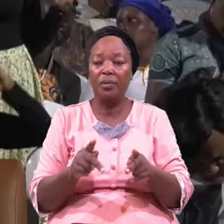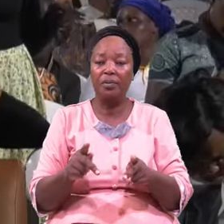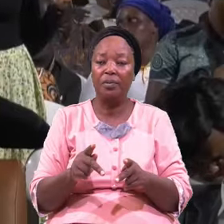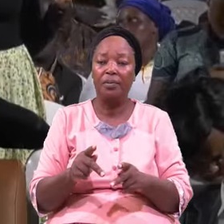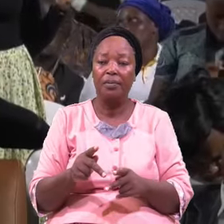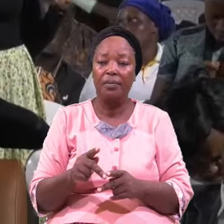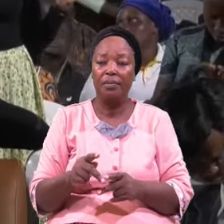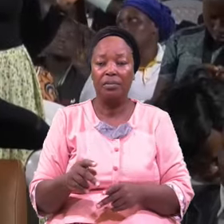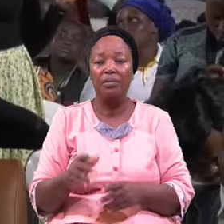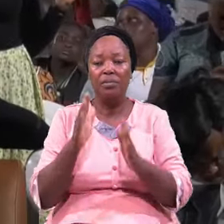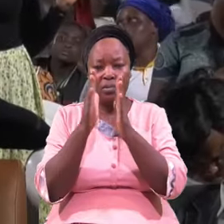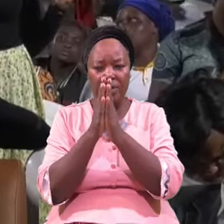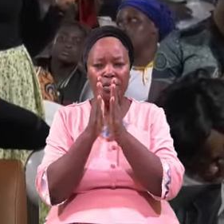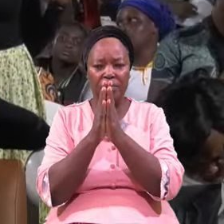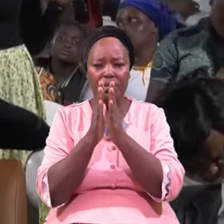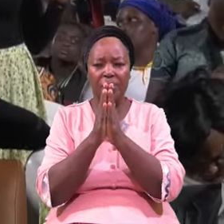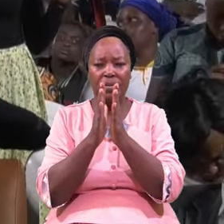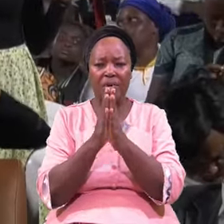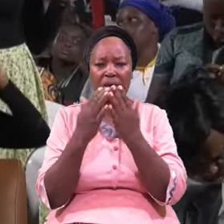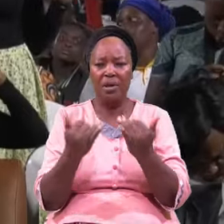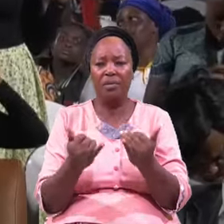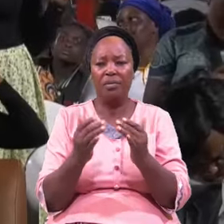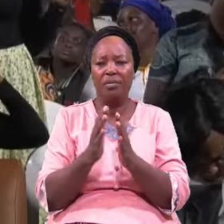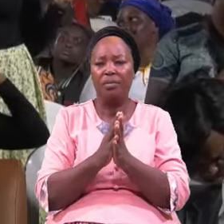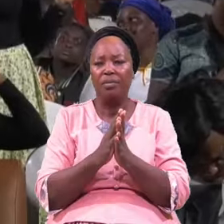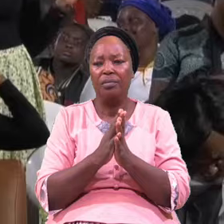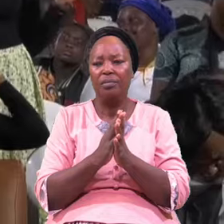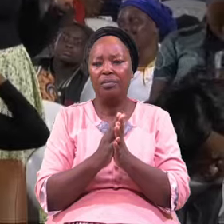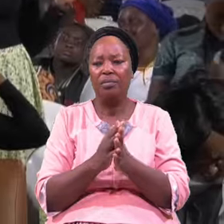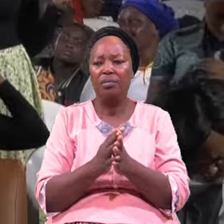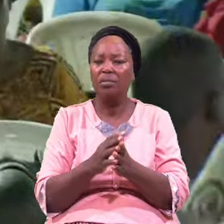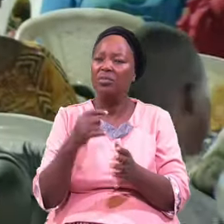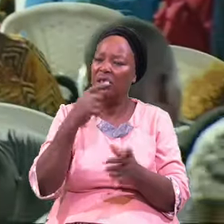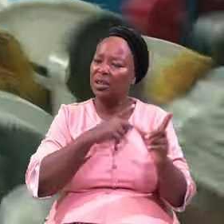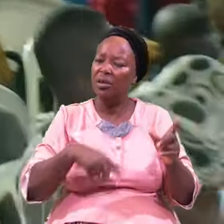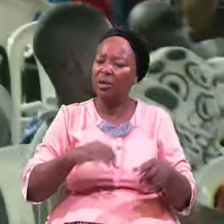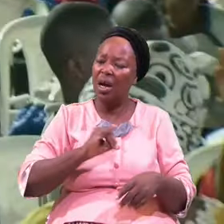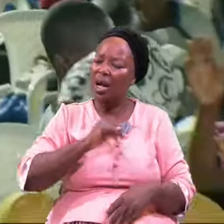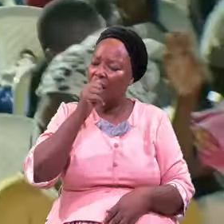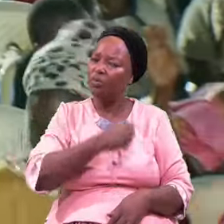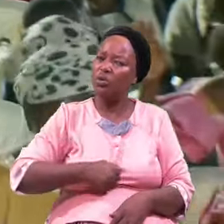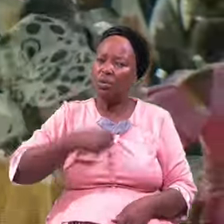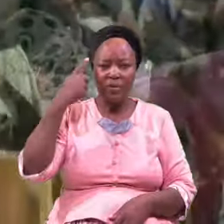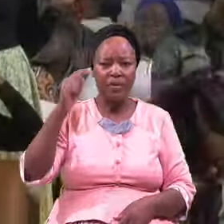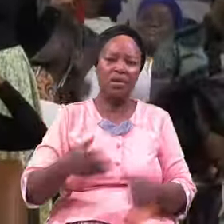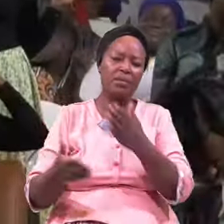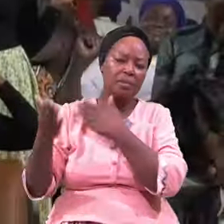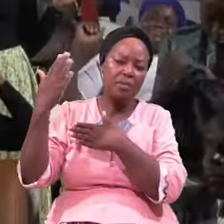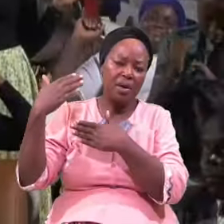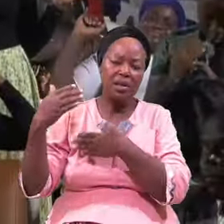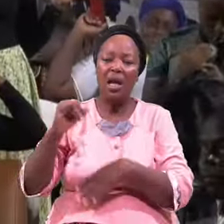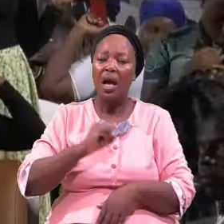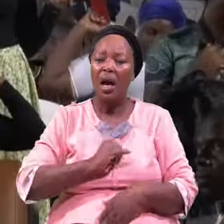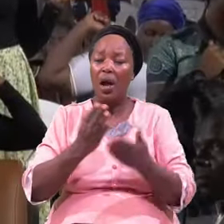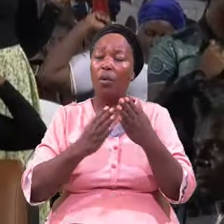Tell The Lord Tell The Lord I'm Sorry For The Past I Want Your